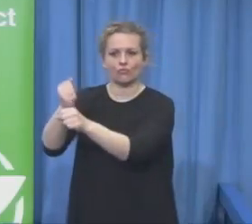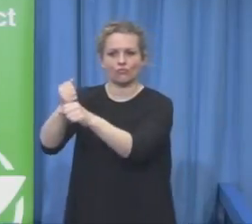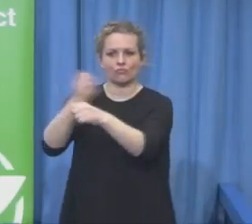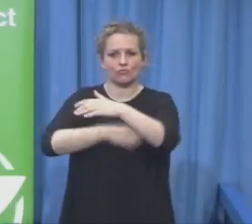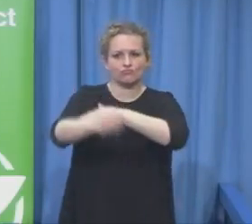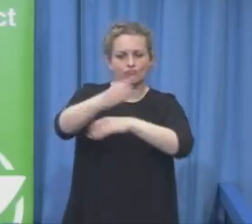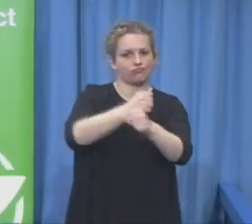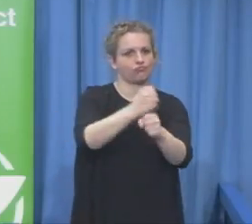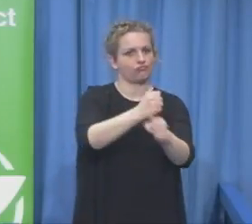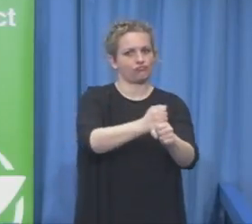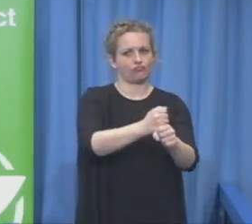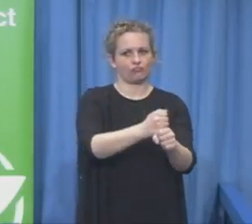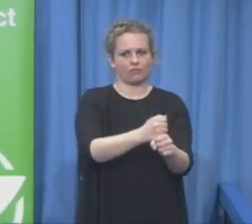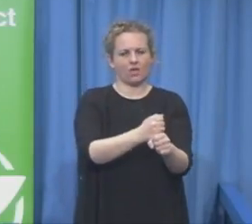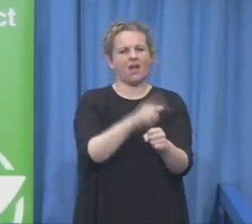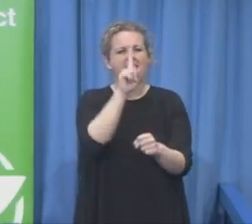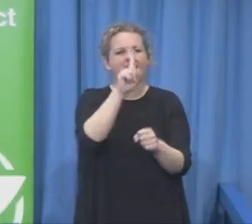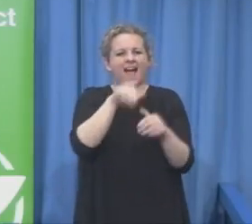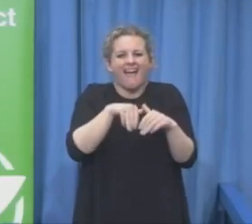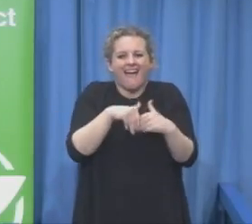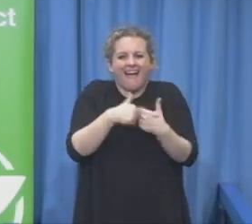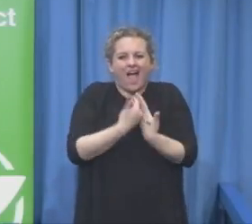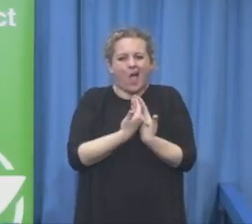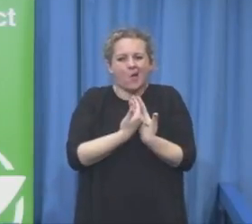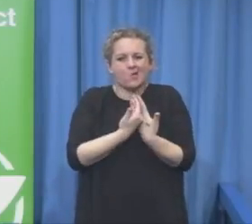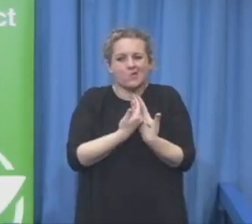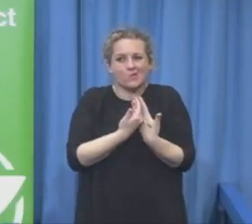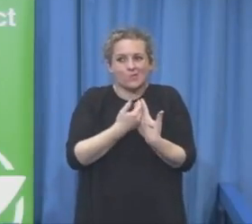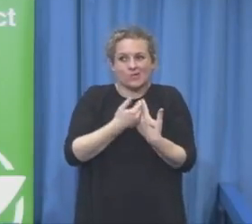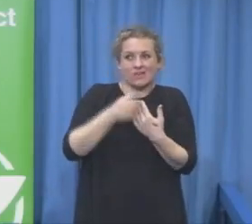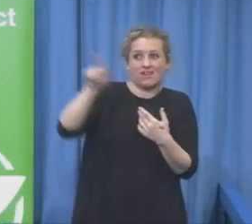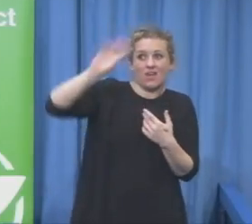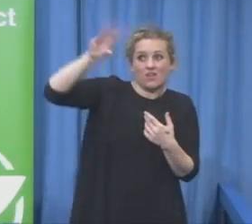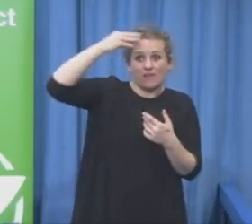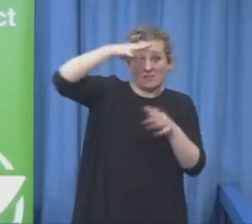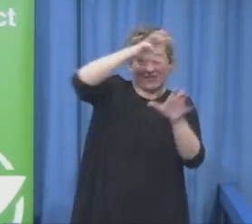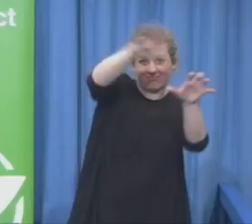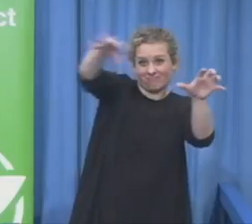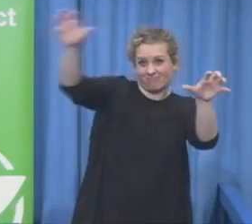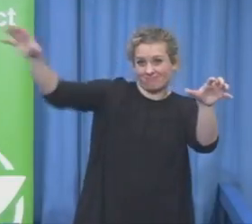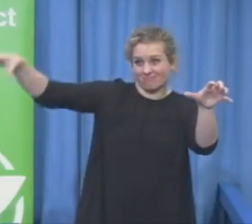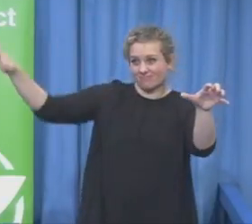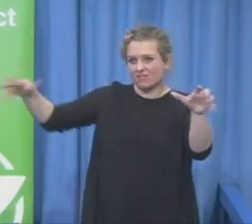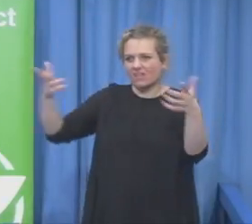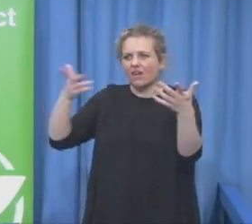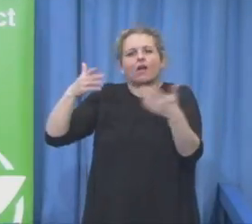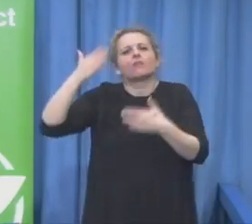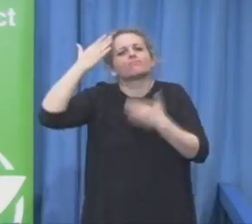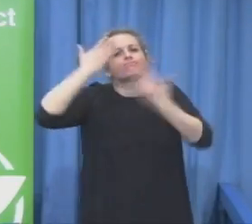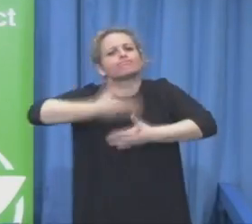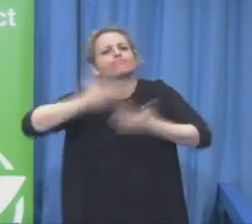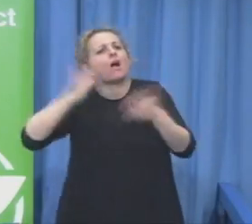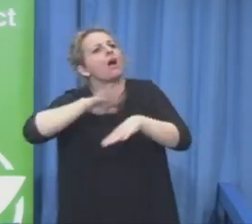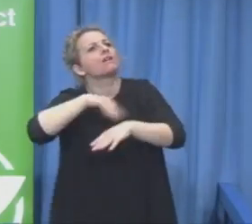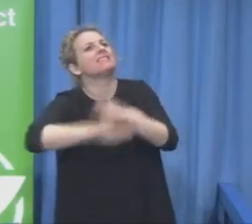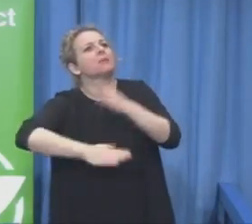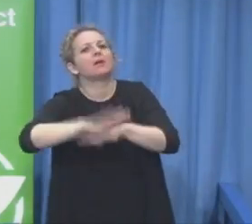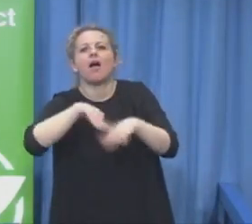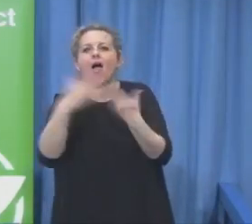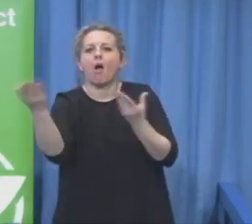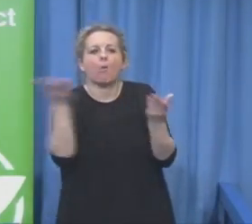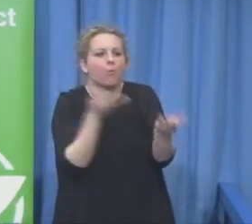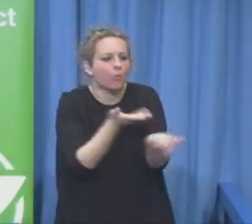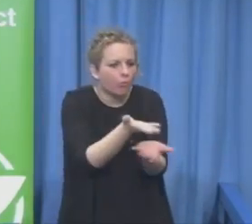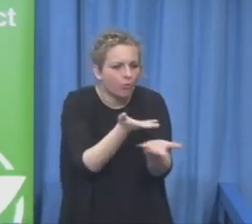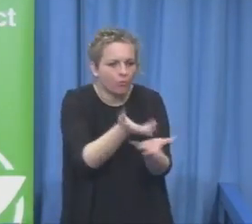would answer there is a lack of available job candidates, because we have them in the other system. So that would